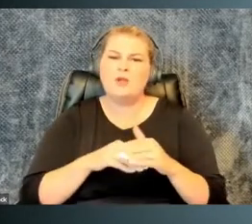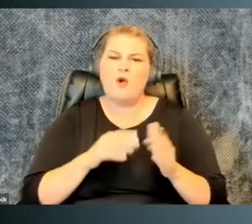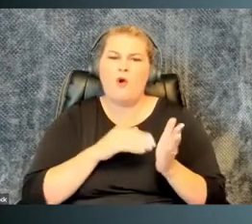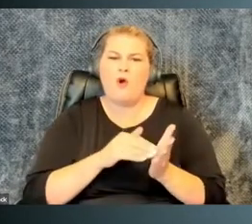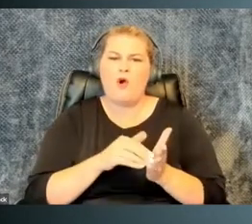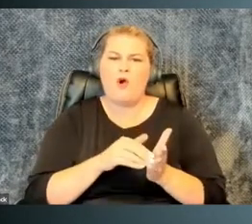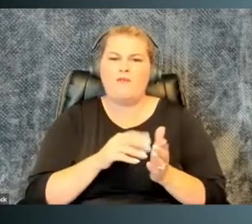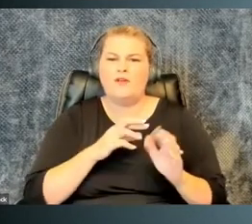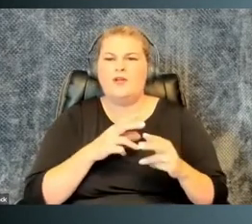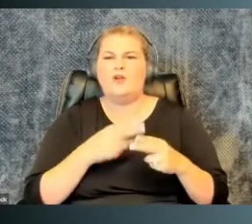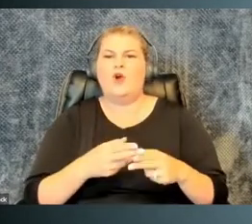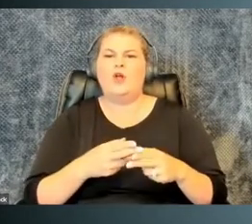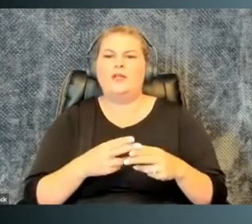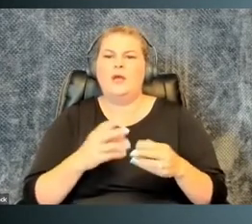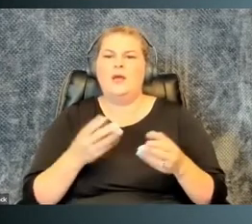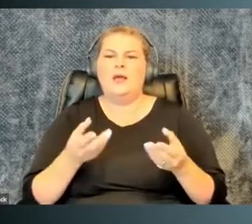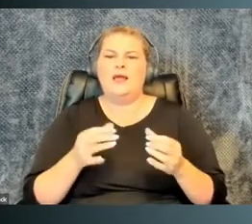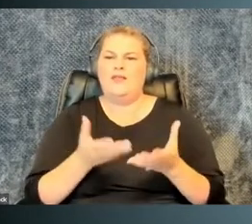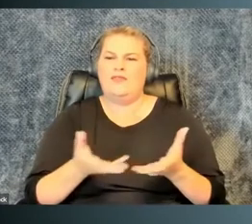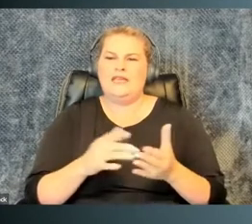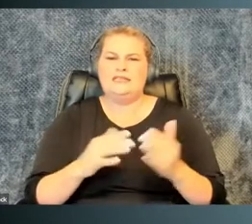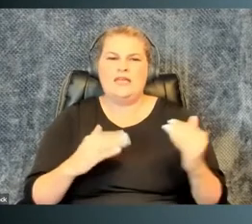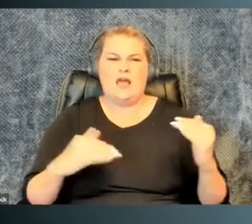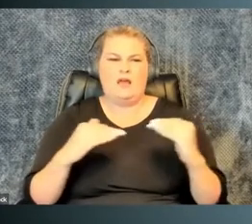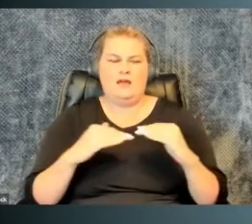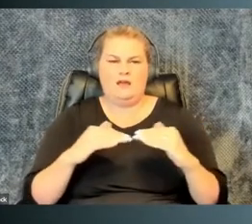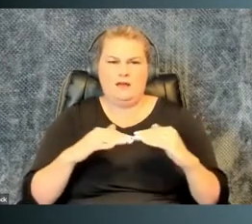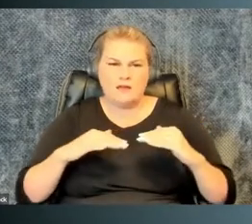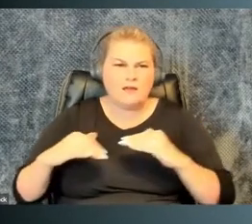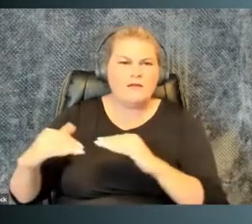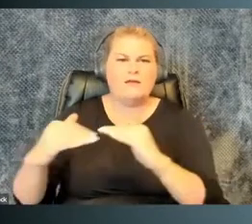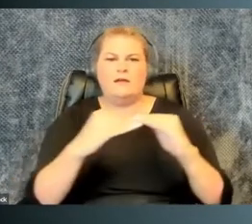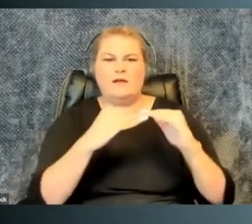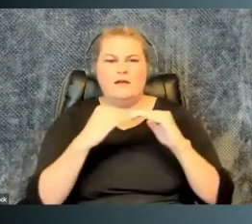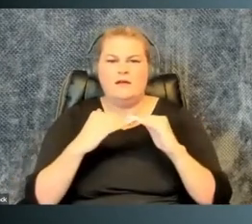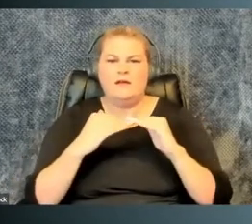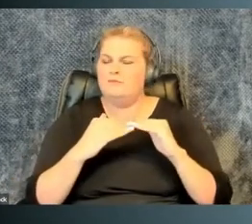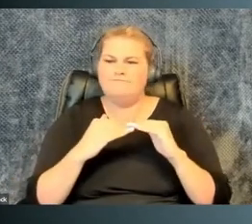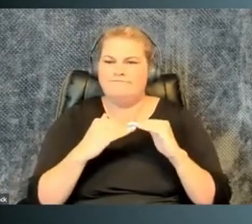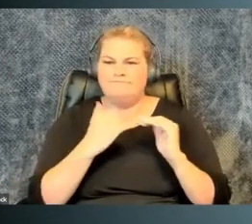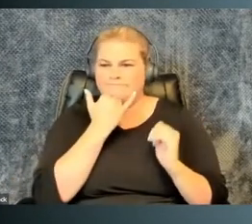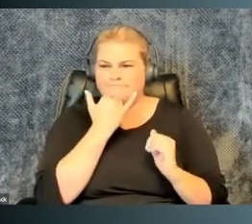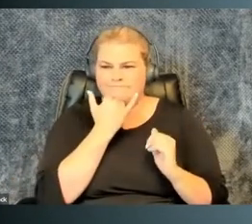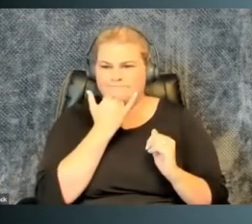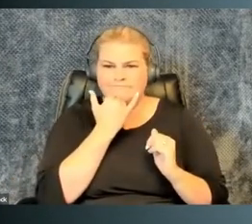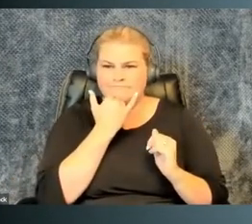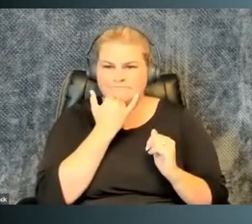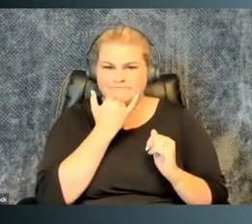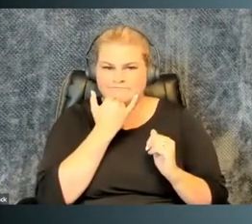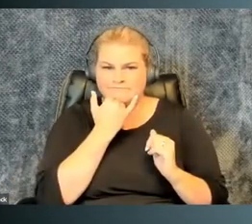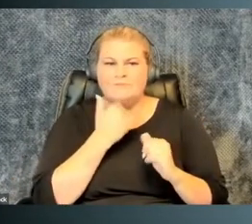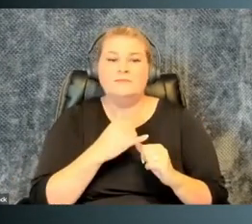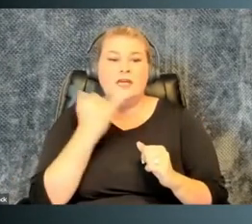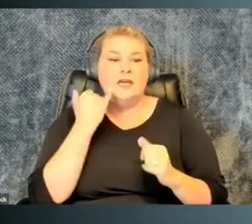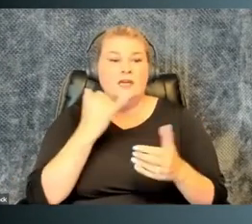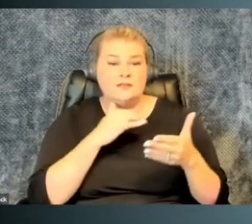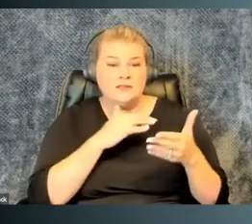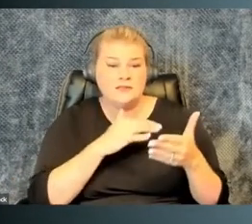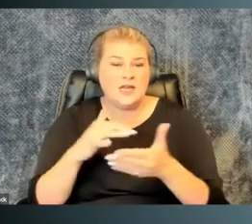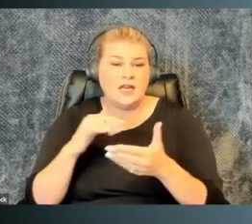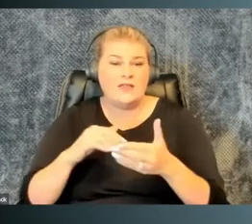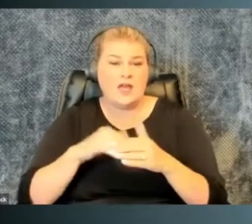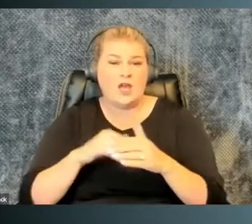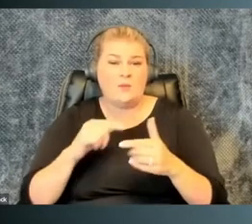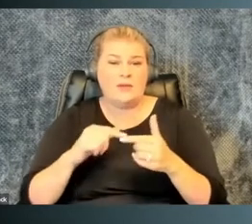are often referred to as measures that level the playing field, this metaphor represents a dangerous misrepresentation.